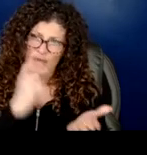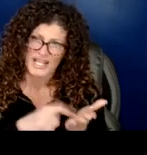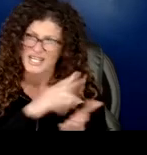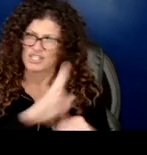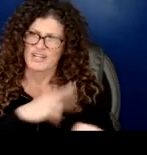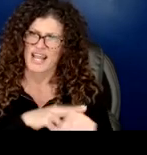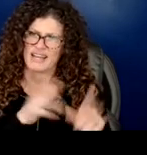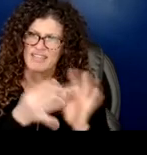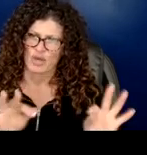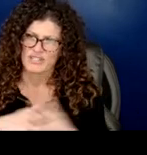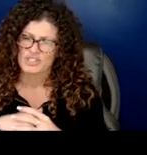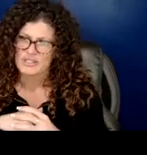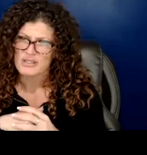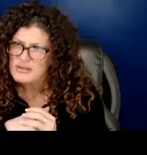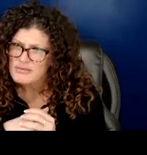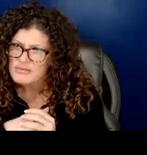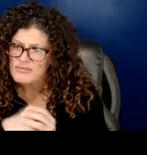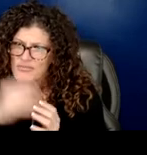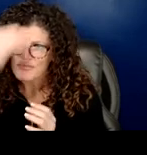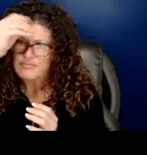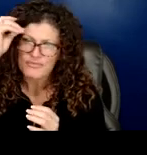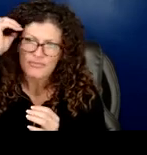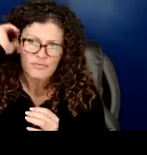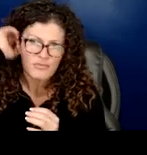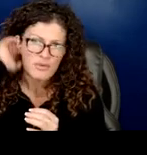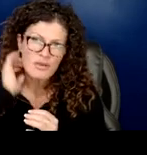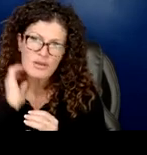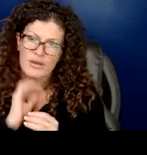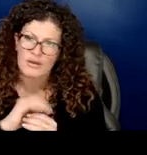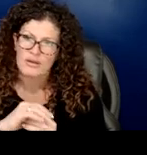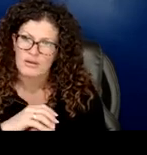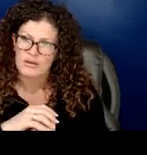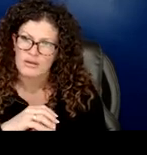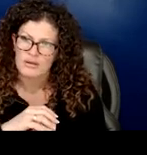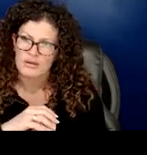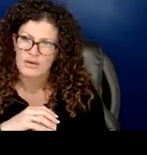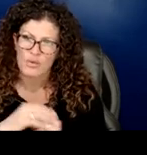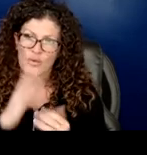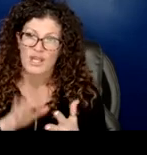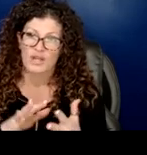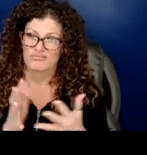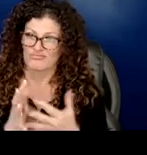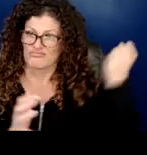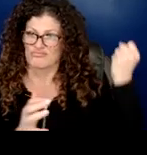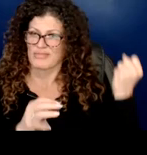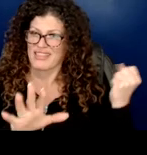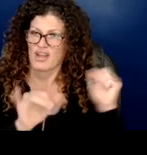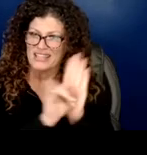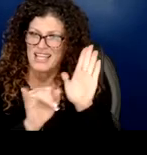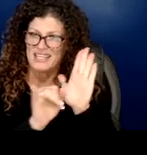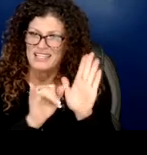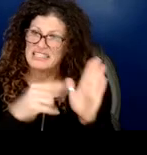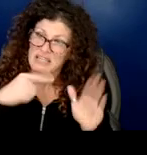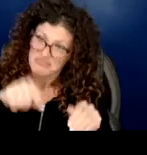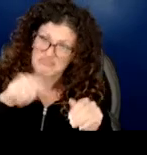replacing the native language the identity and saying you're learning english okay so as i said i'm i'm i